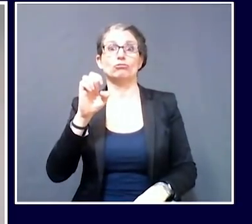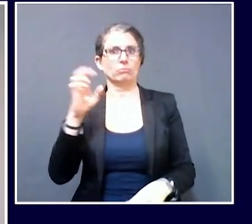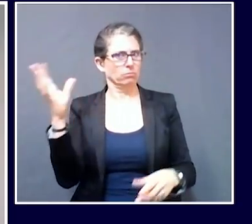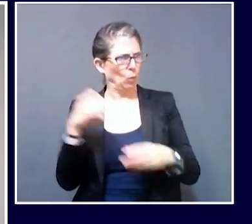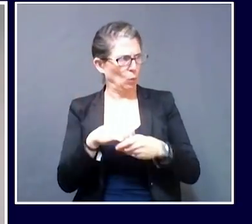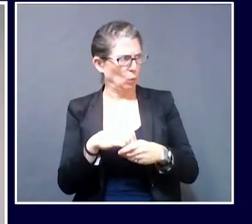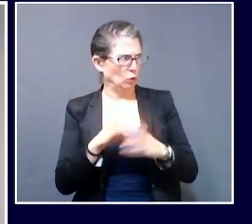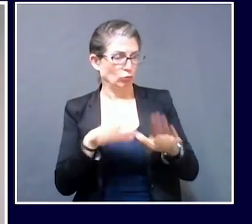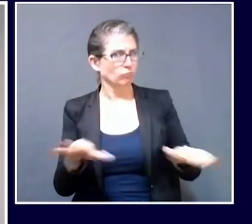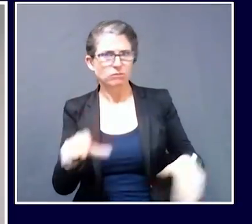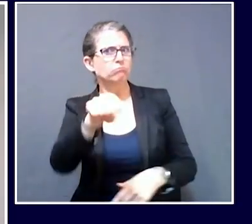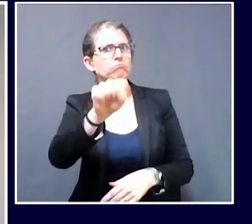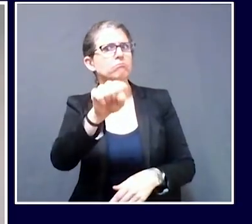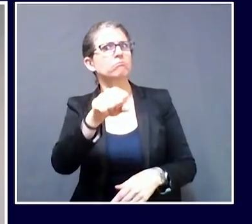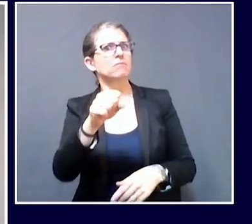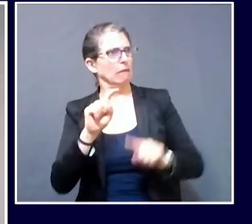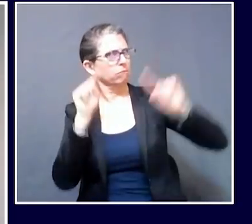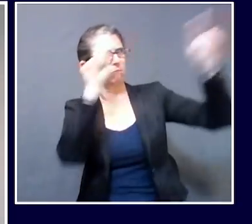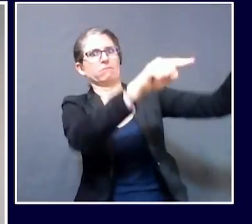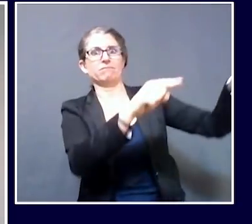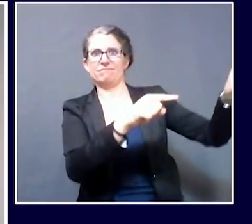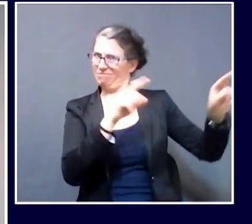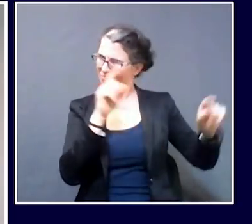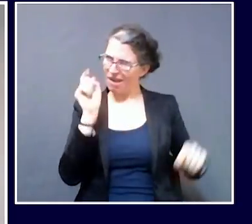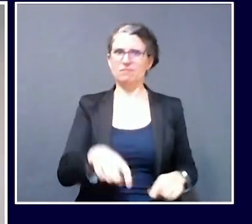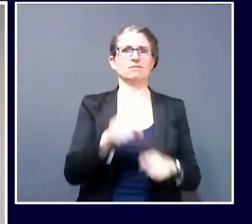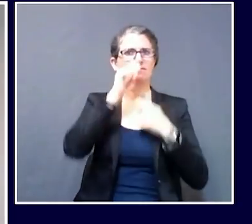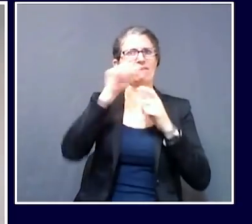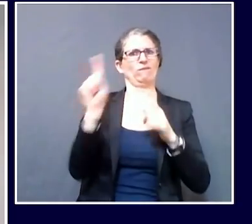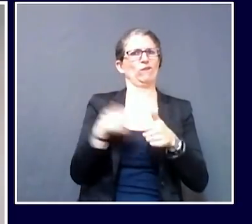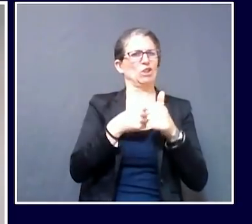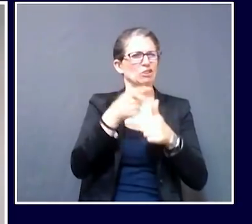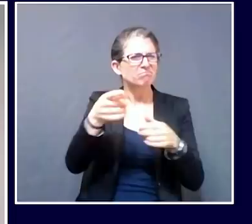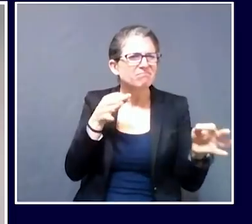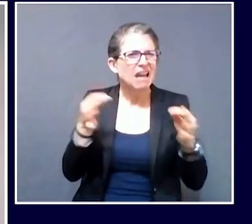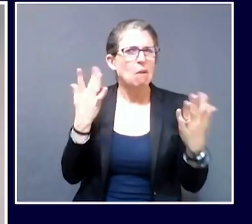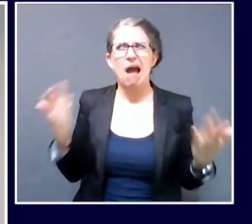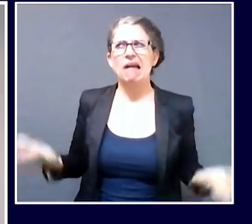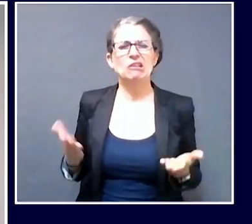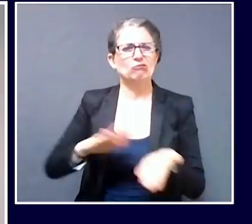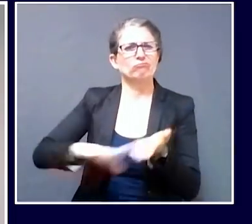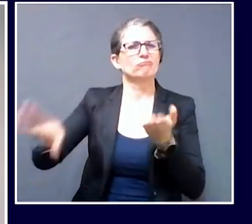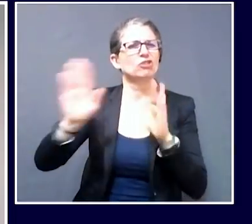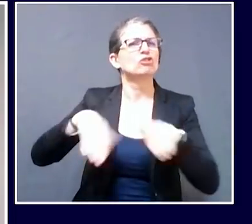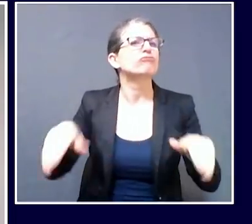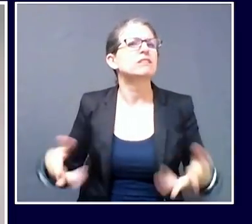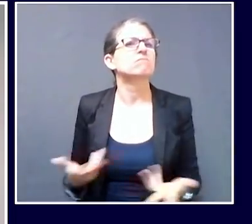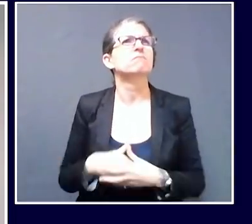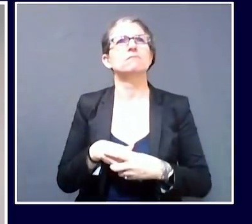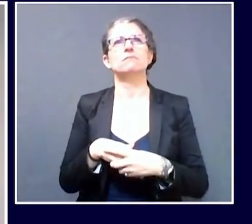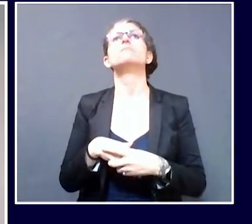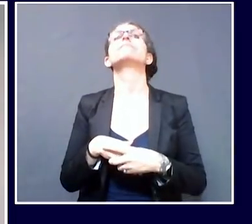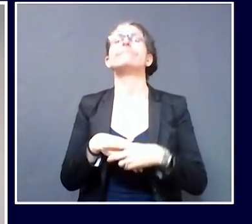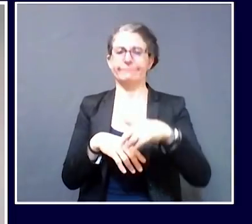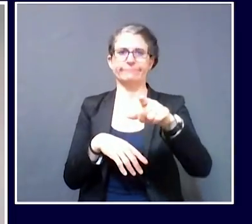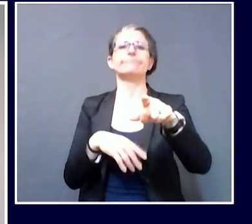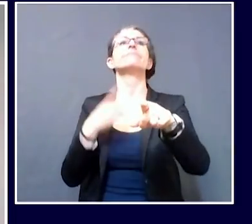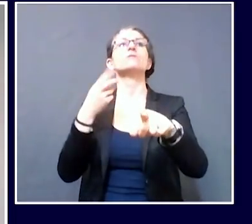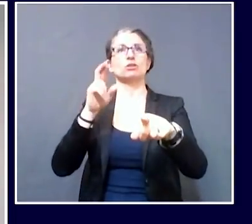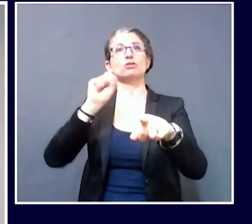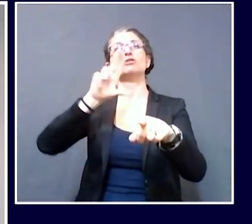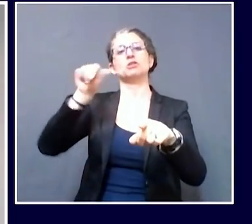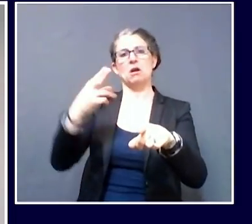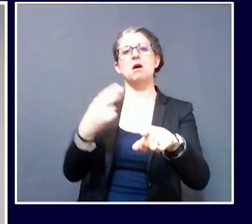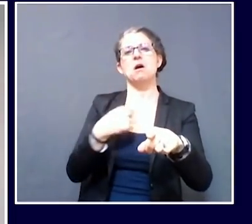So if you could explain that decision, that would be great. Sure. I'll go ahead and start, Kate. And then, Commissioner, if you have anything to add on top.